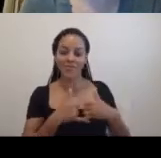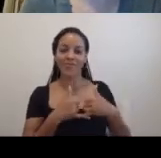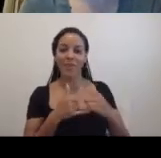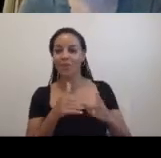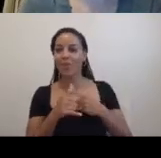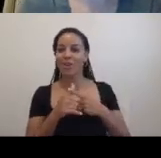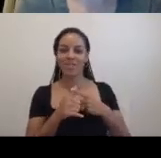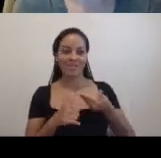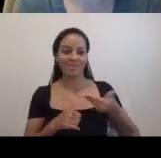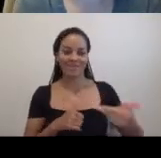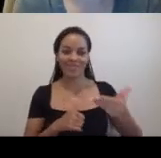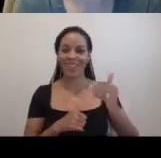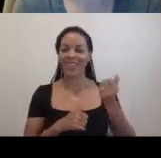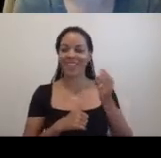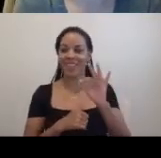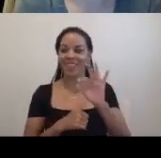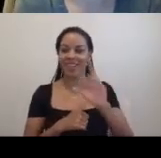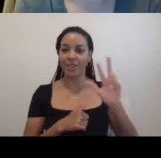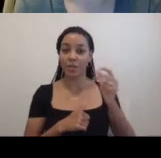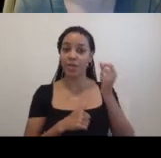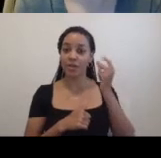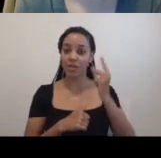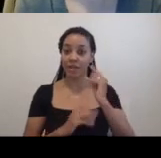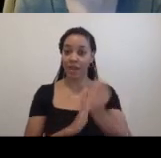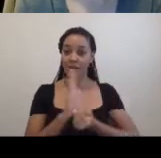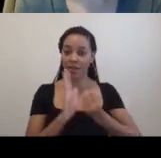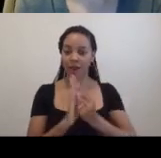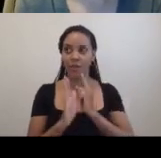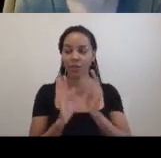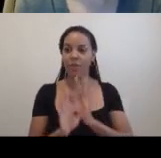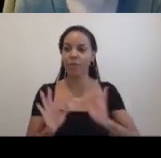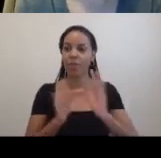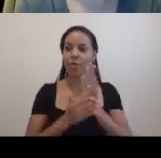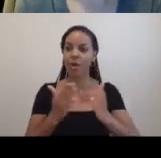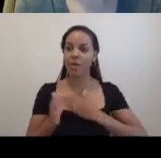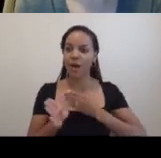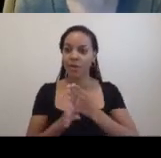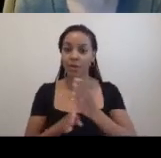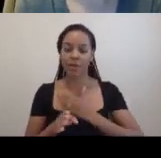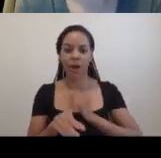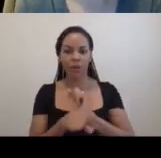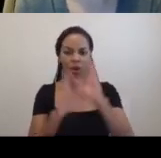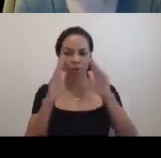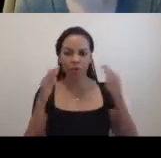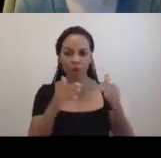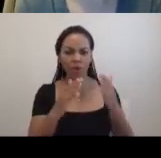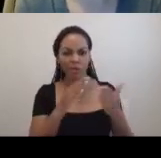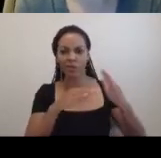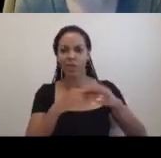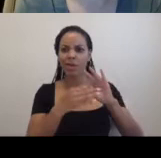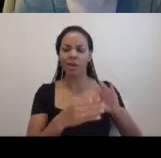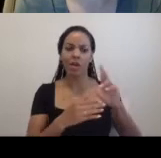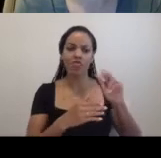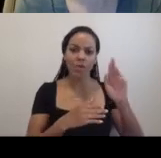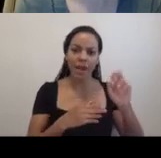as it turned out at a critical juncture in my career. As my work focused increasingly on race, my stock in a university and